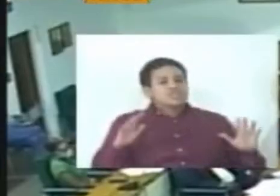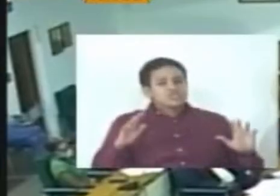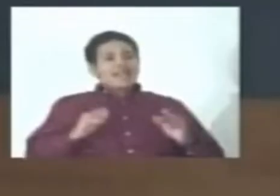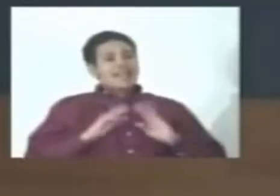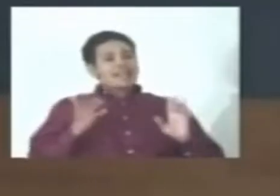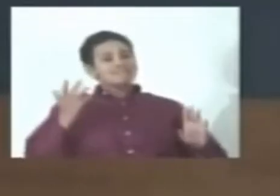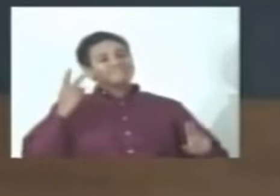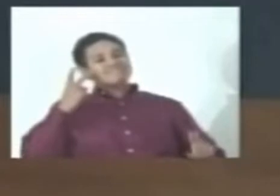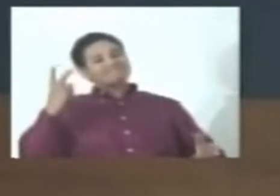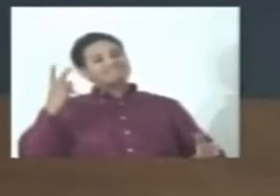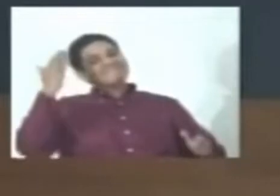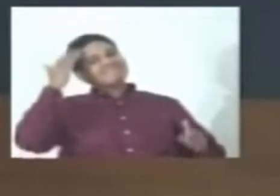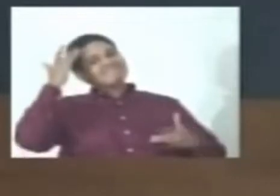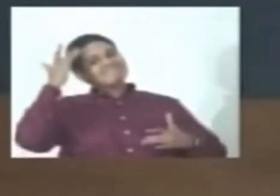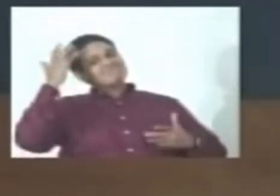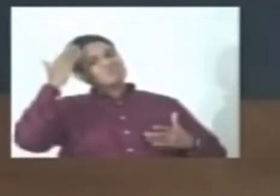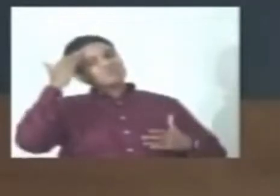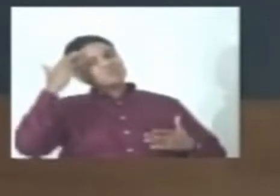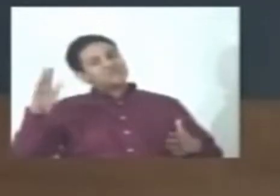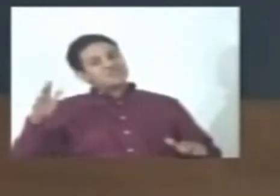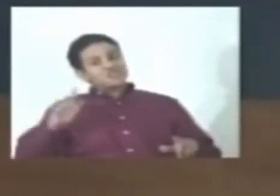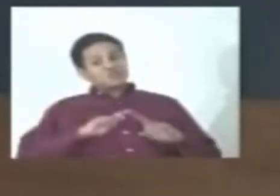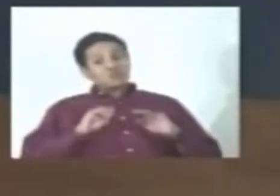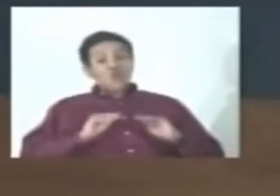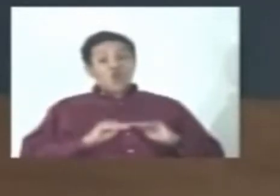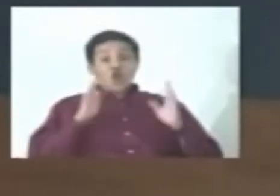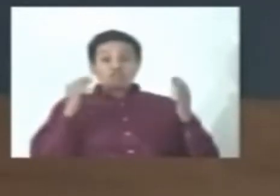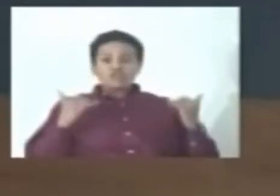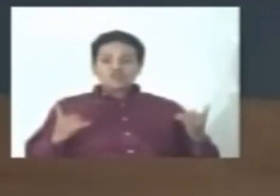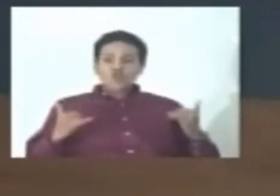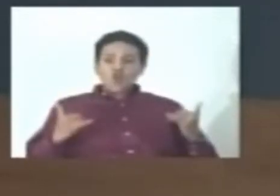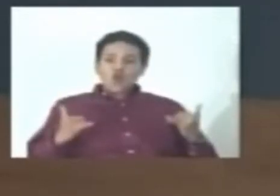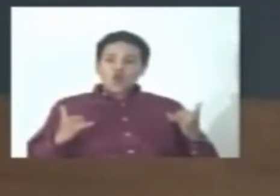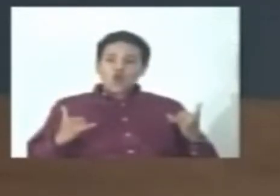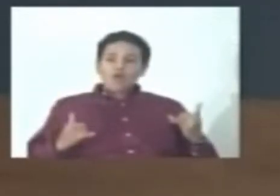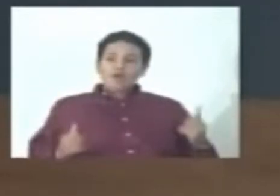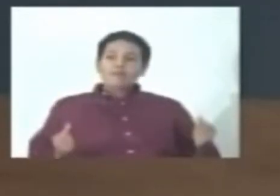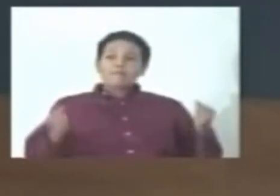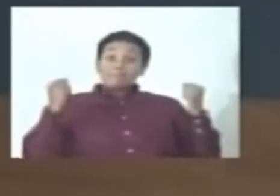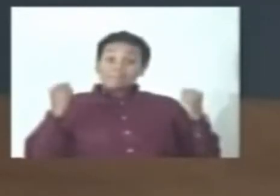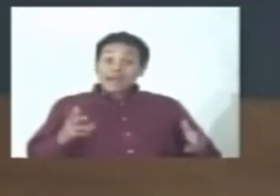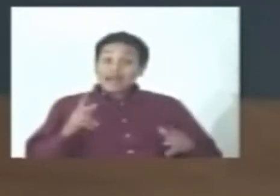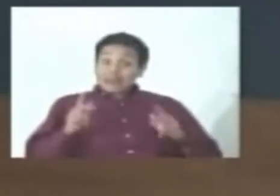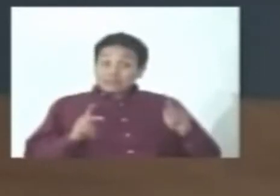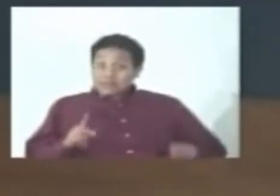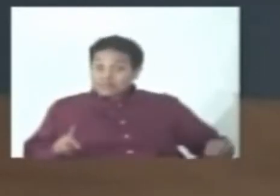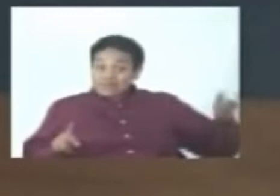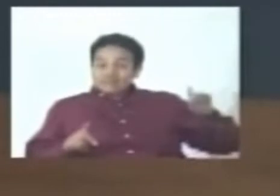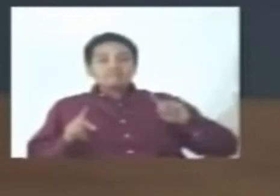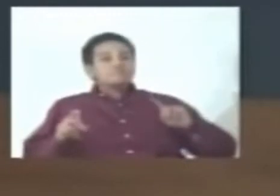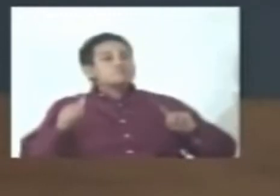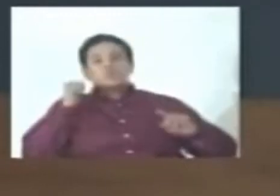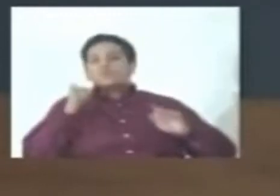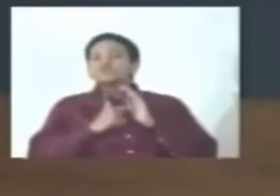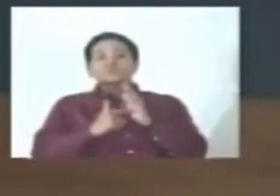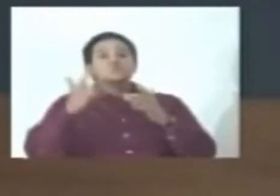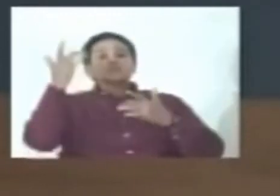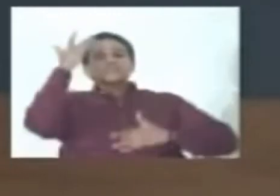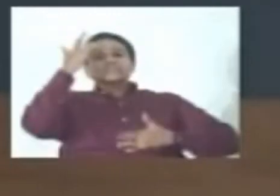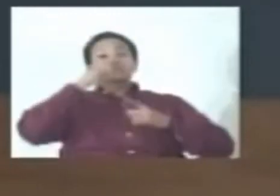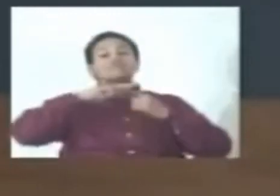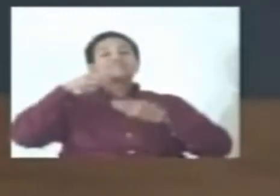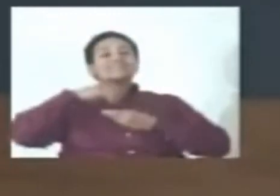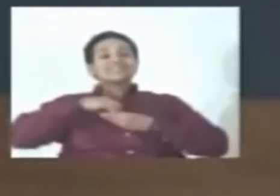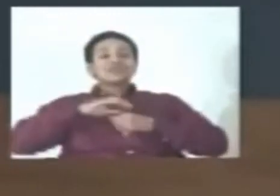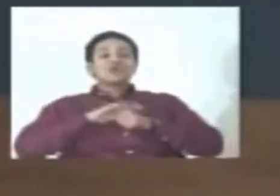testing. It is obvious to us as a country now that a significant number of persons who are